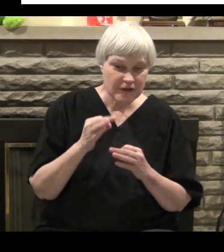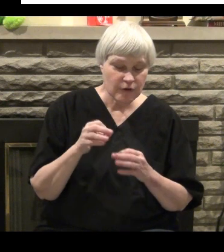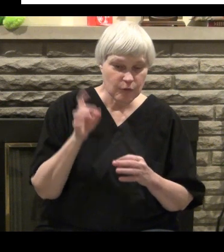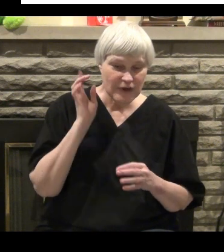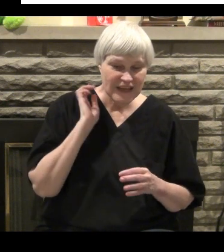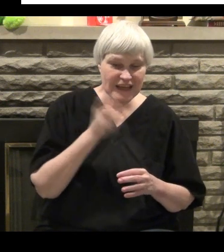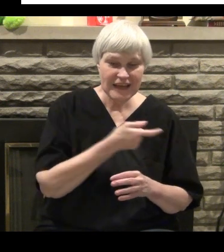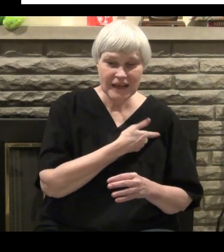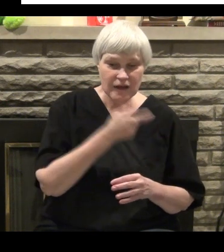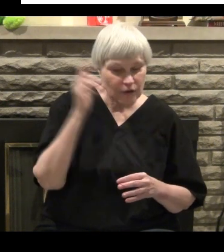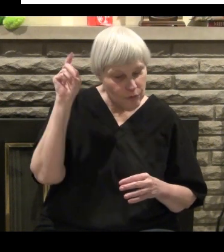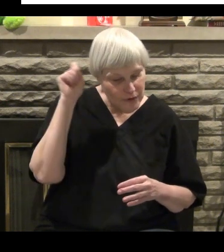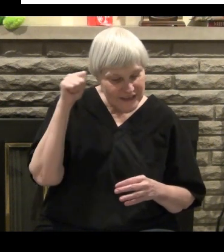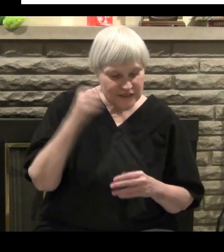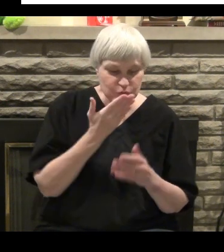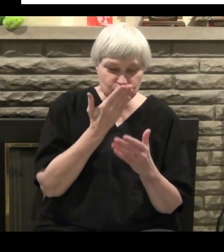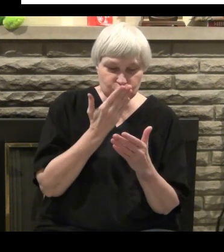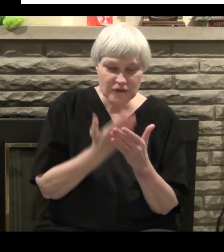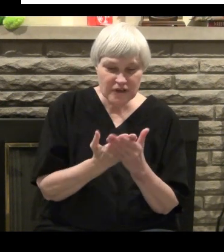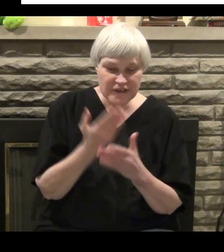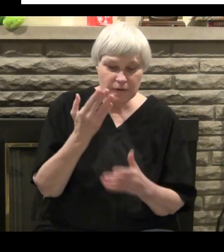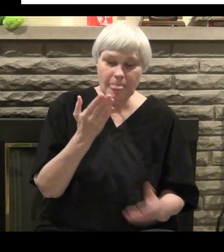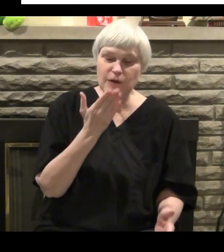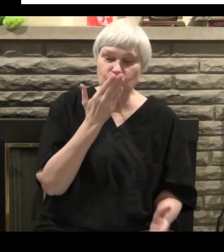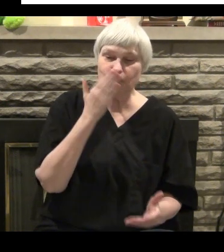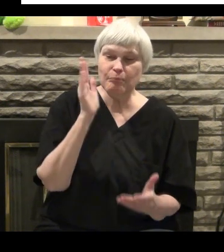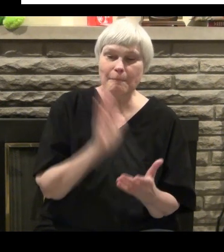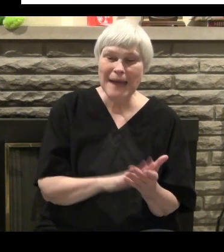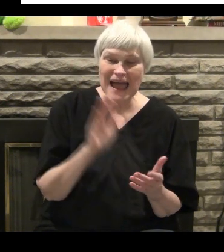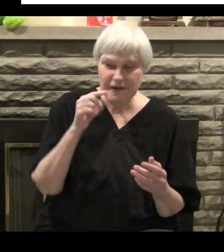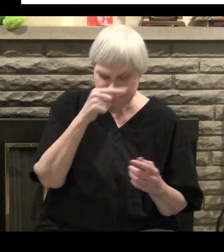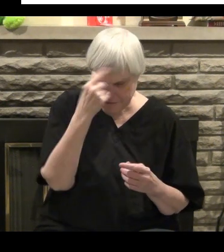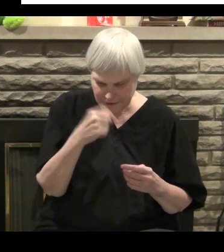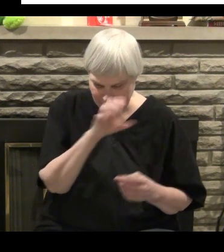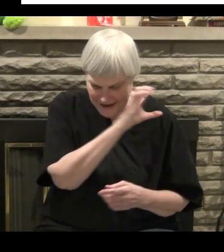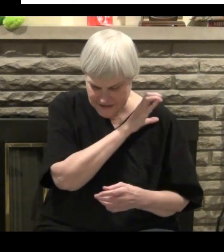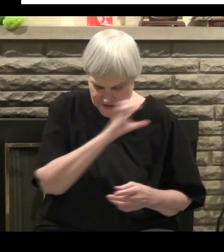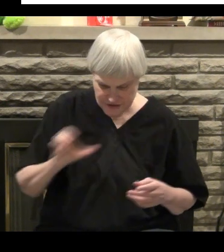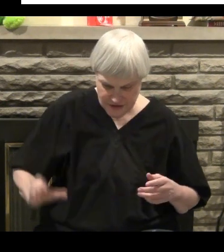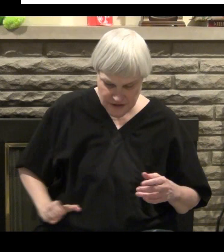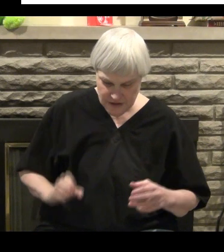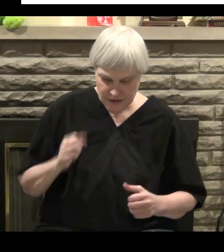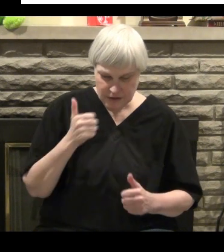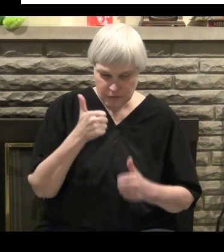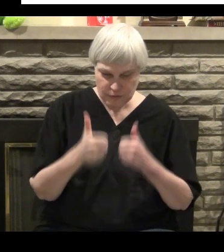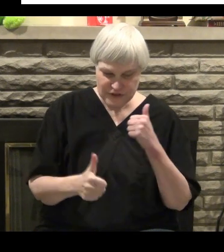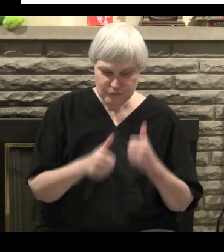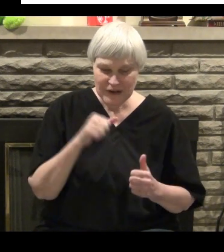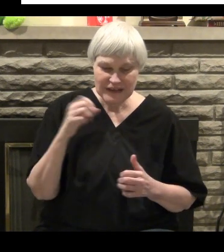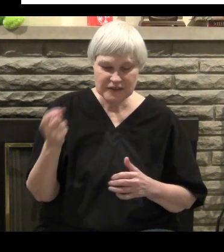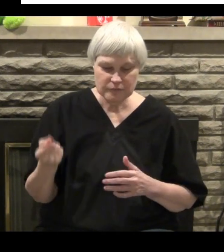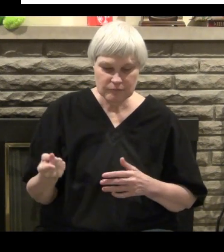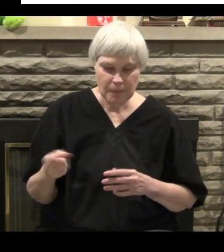a bad witness for Christ. And that pretty much describes the whole thing. The message is over.